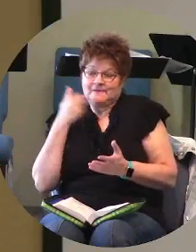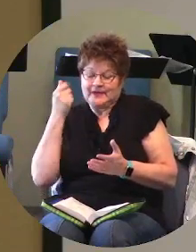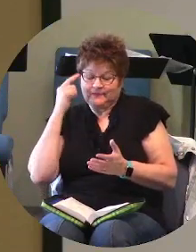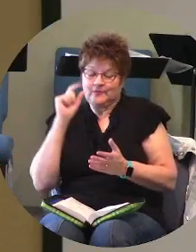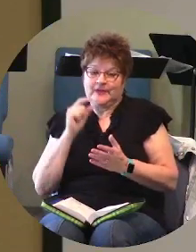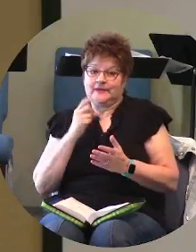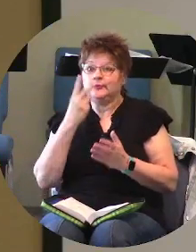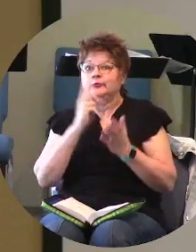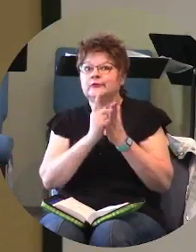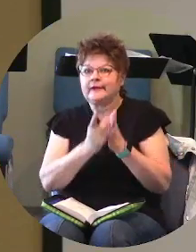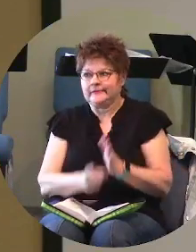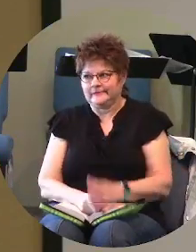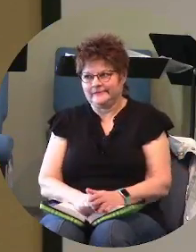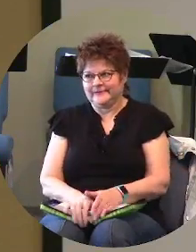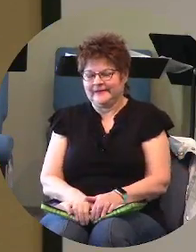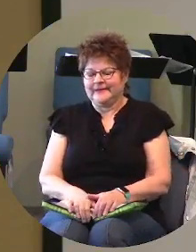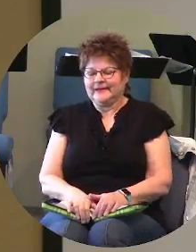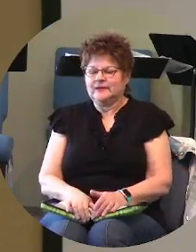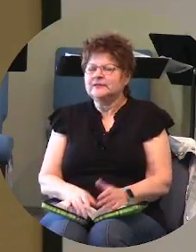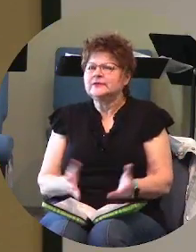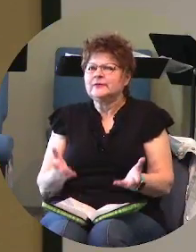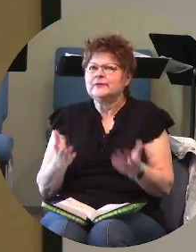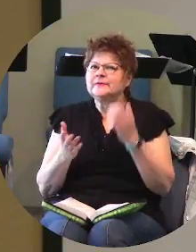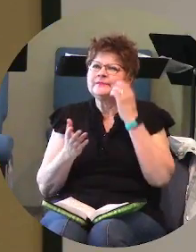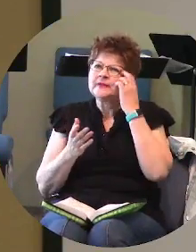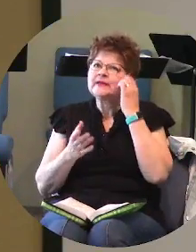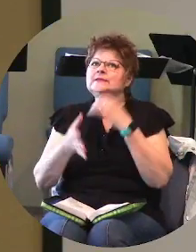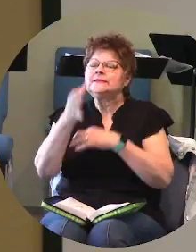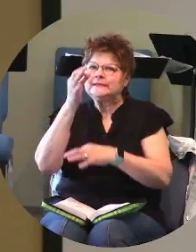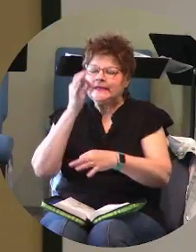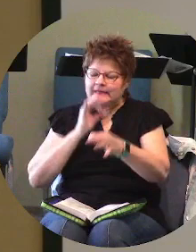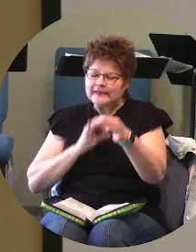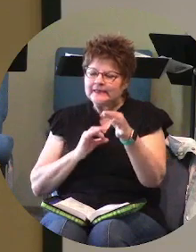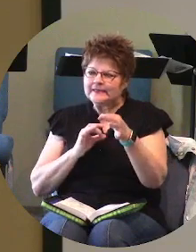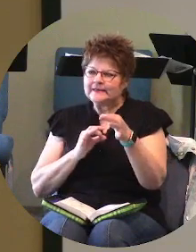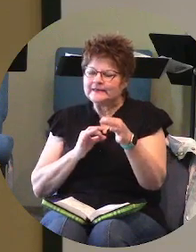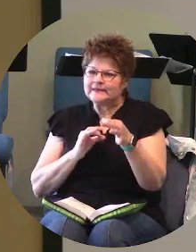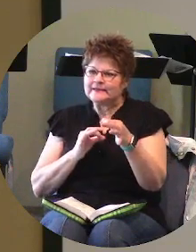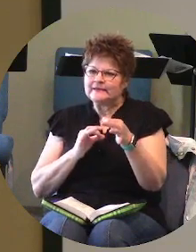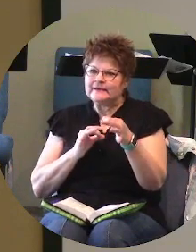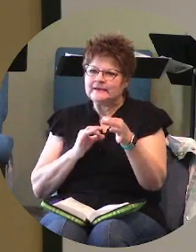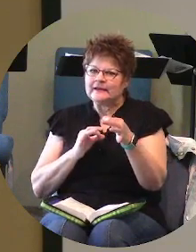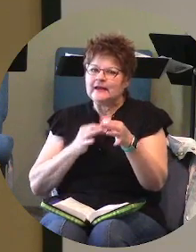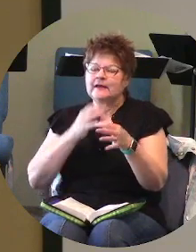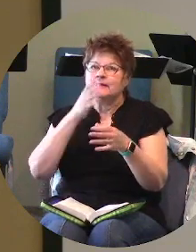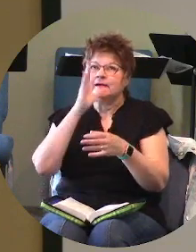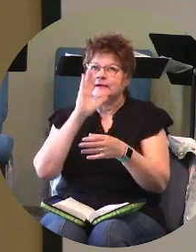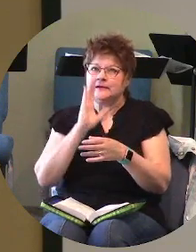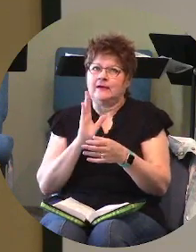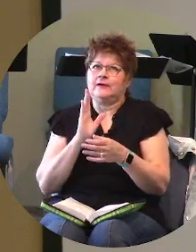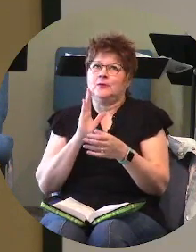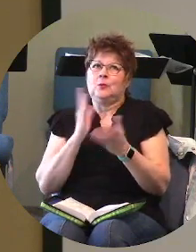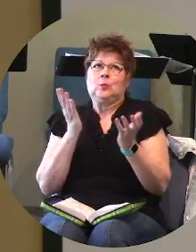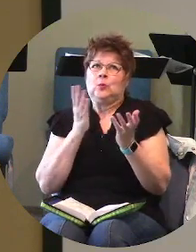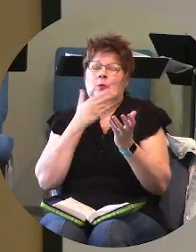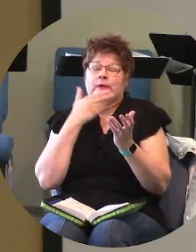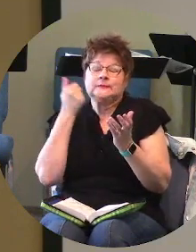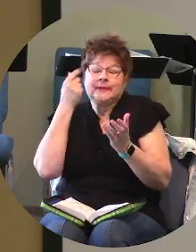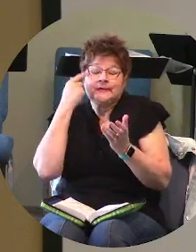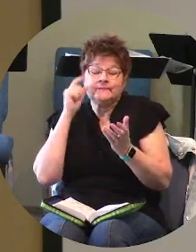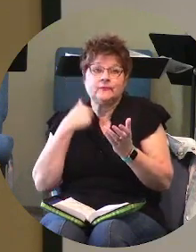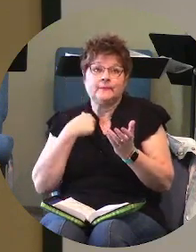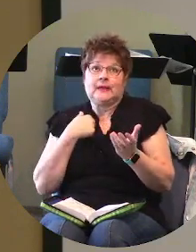so why don't we instead god what is best for me